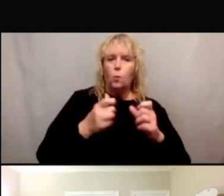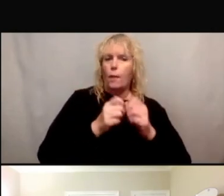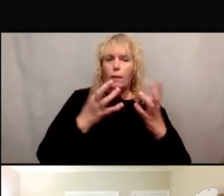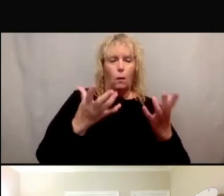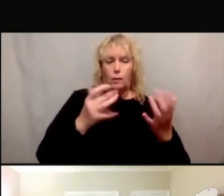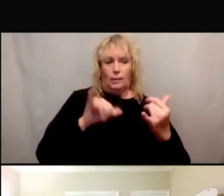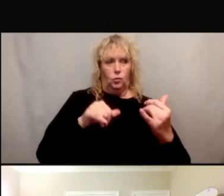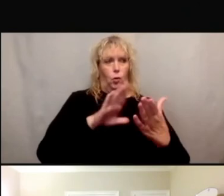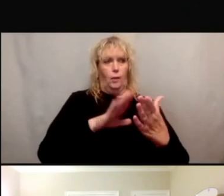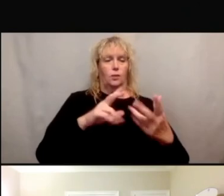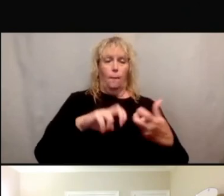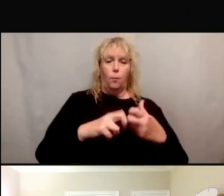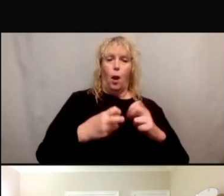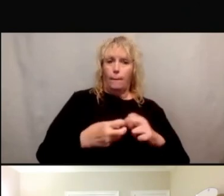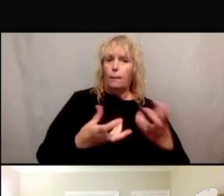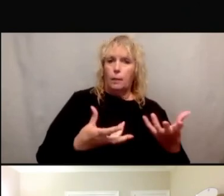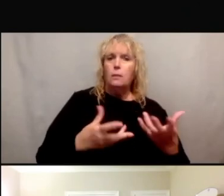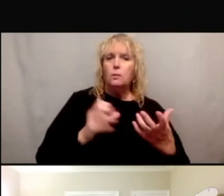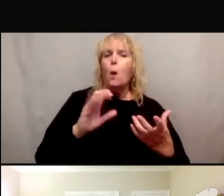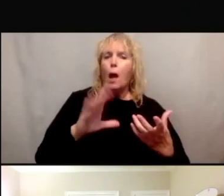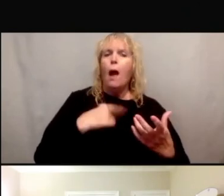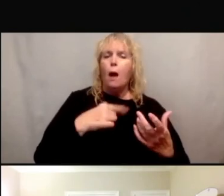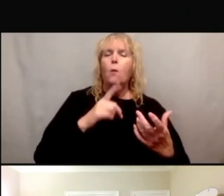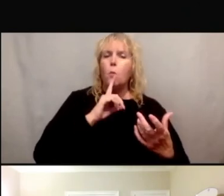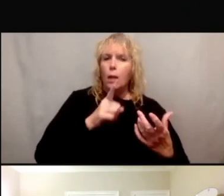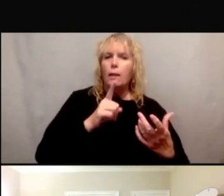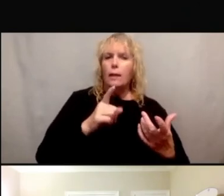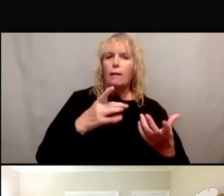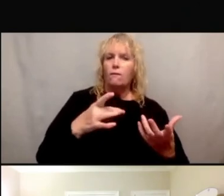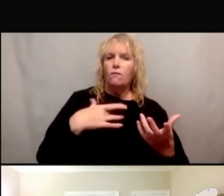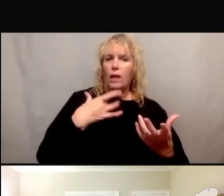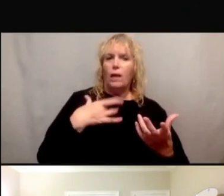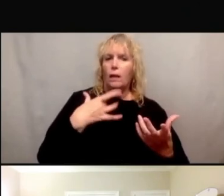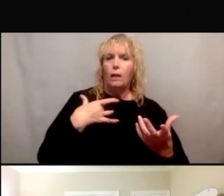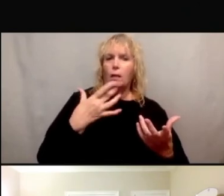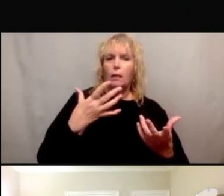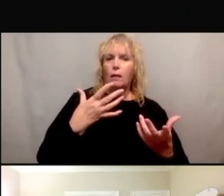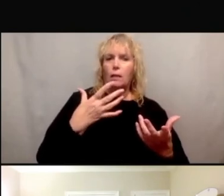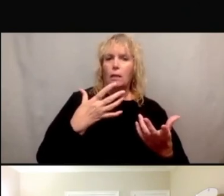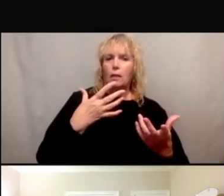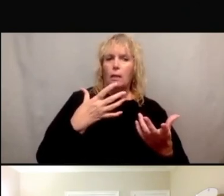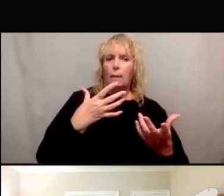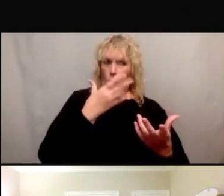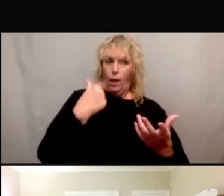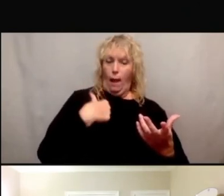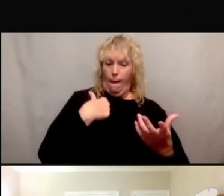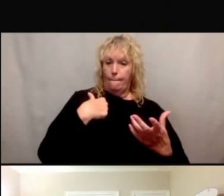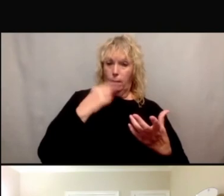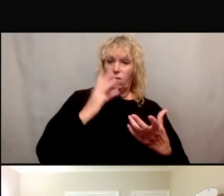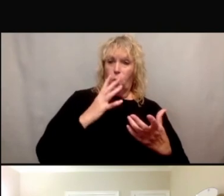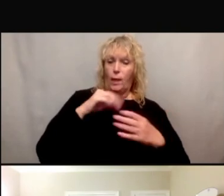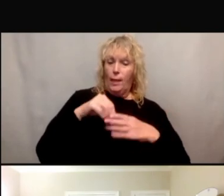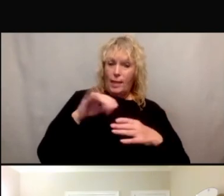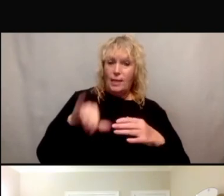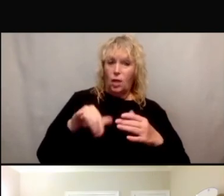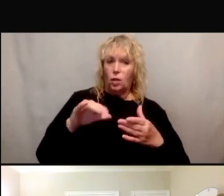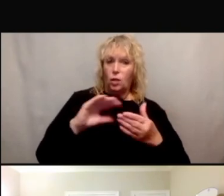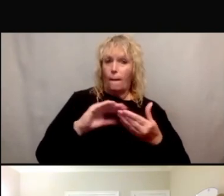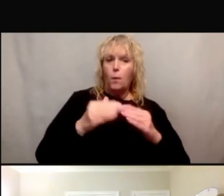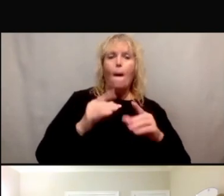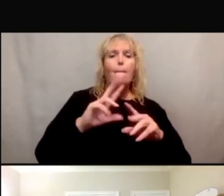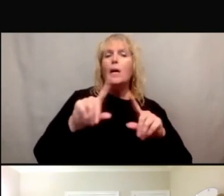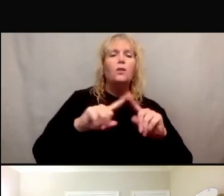People want to participate. I truly believe it. I'd be in the community, but the question is the resources are not there.